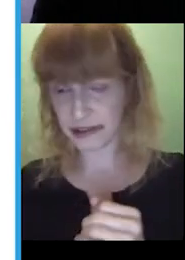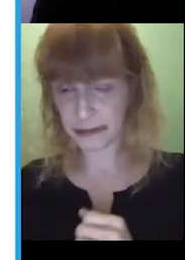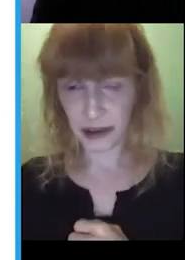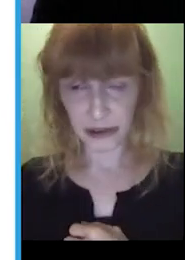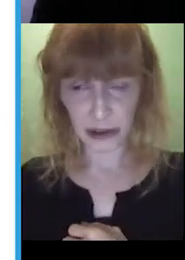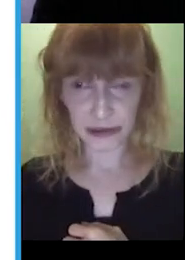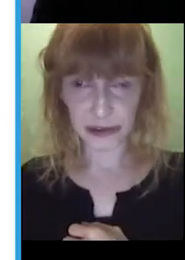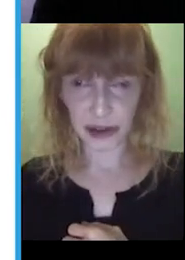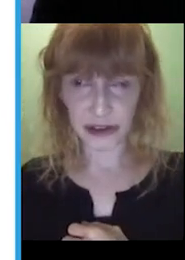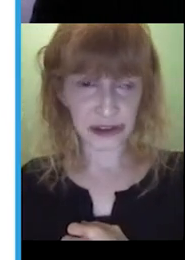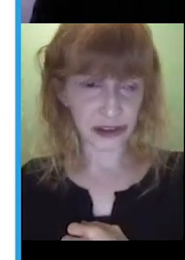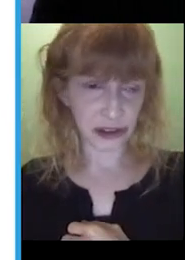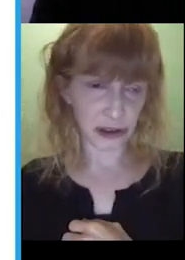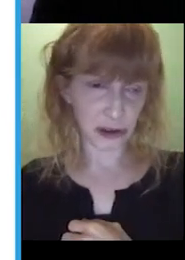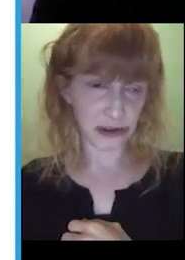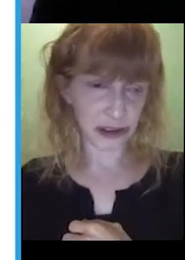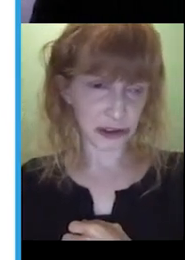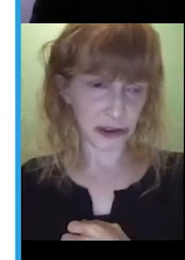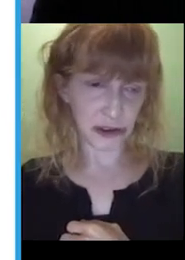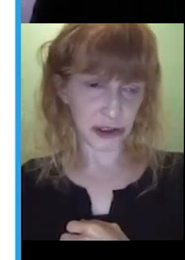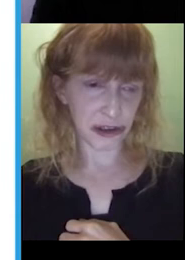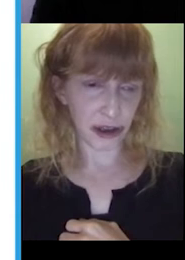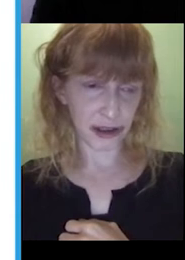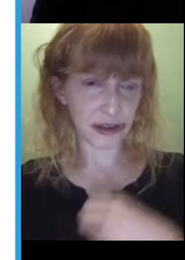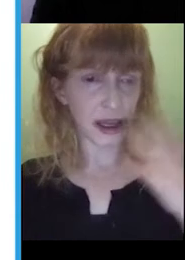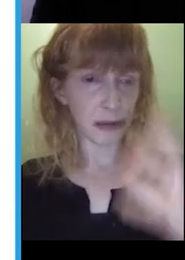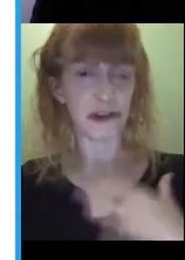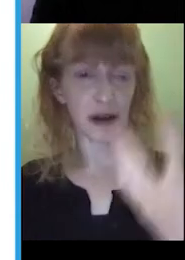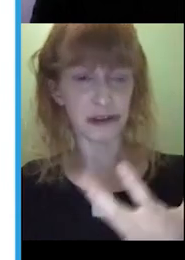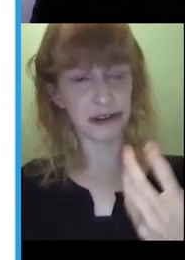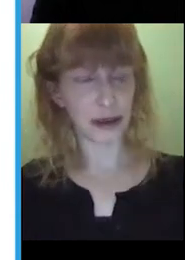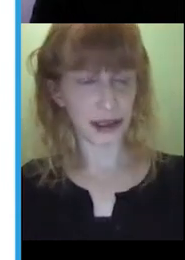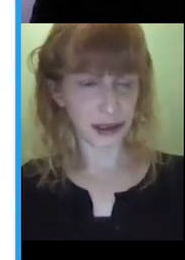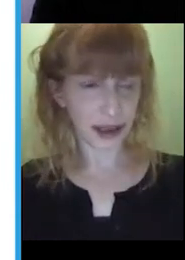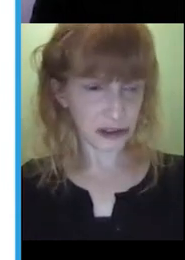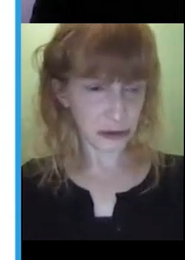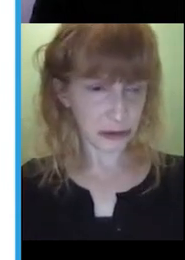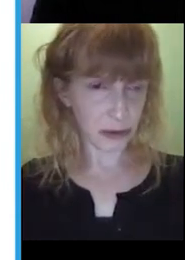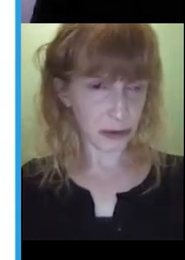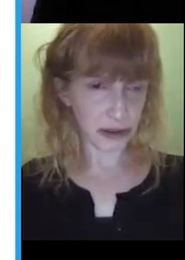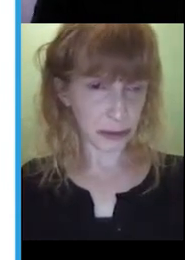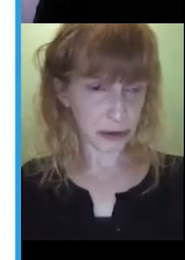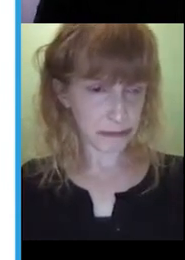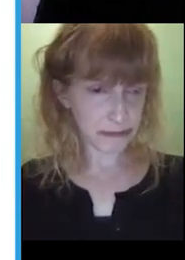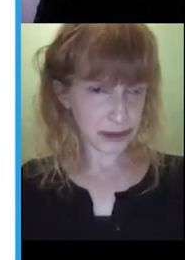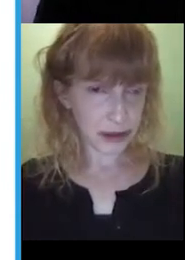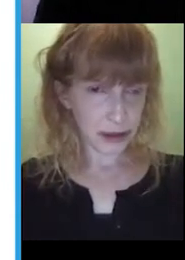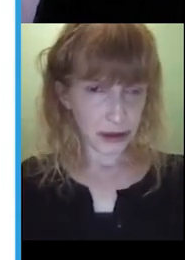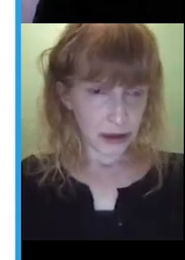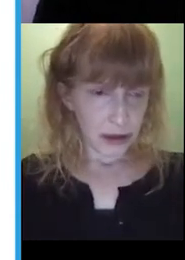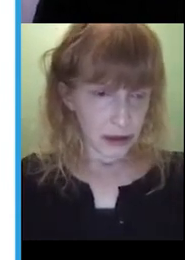interest. So, lots of strategies that you can use in addition to your signing to keep a child engaged around a book.